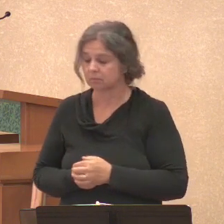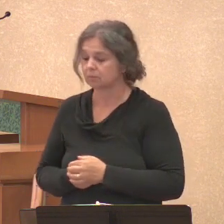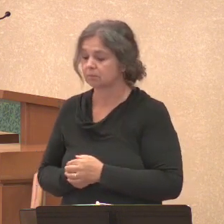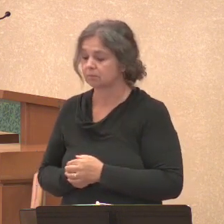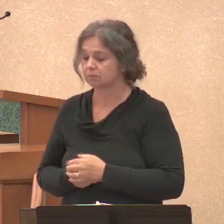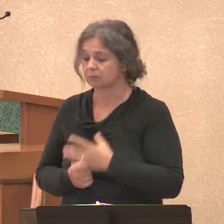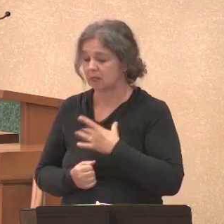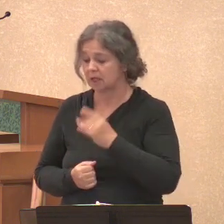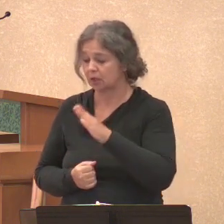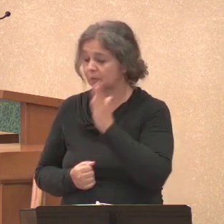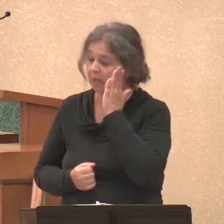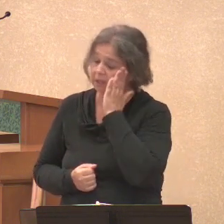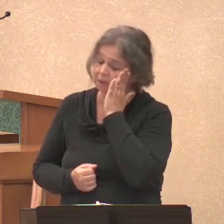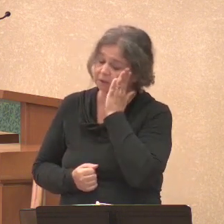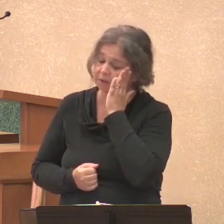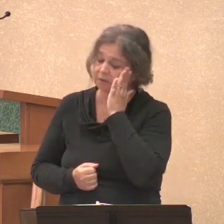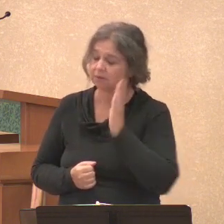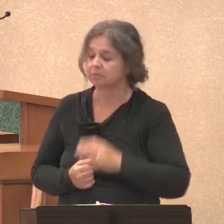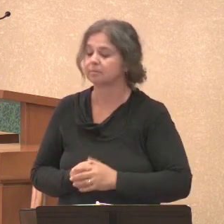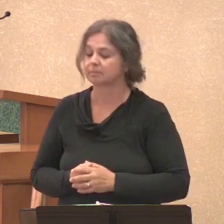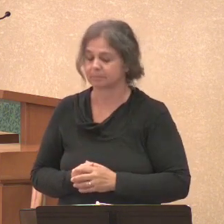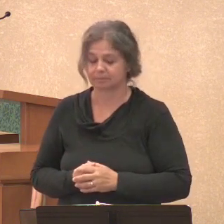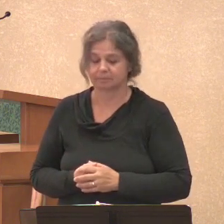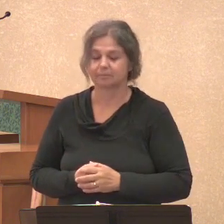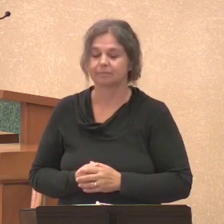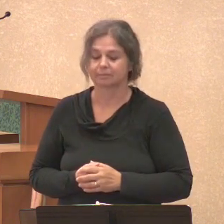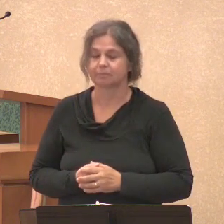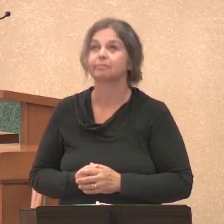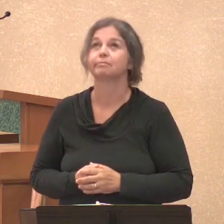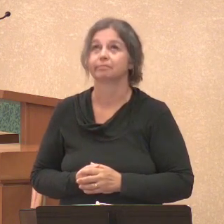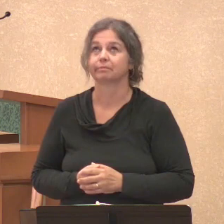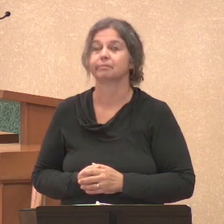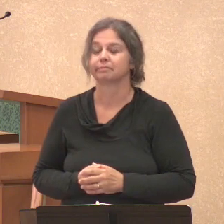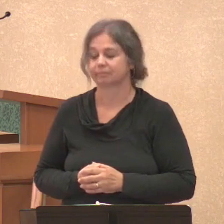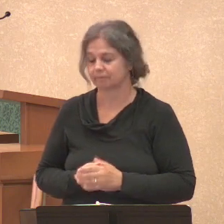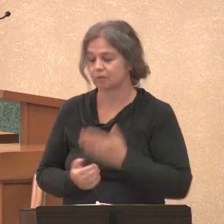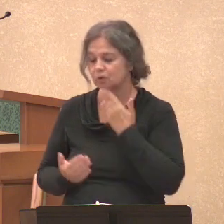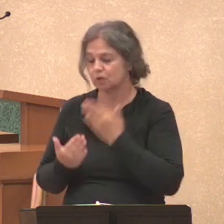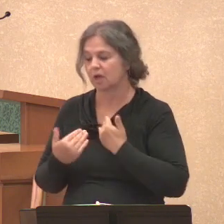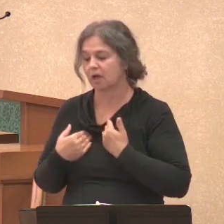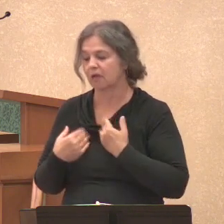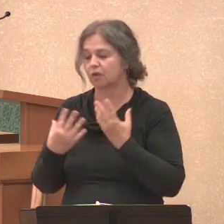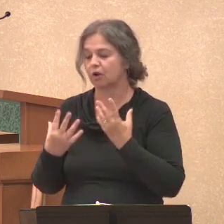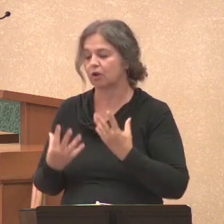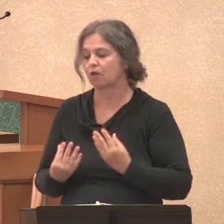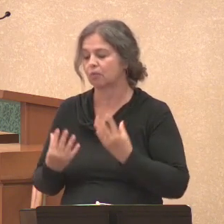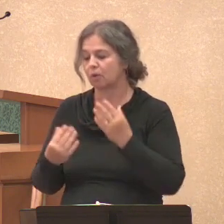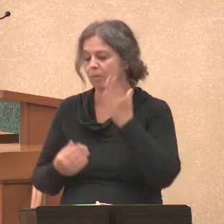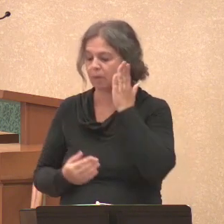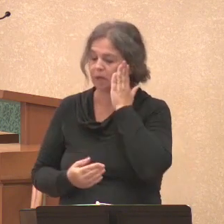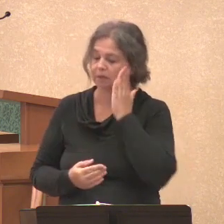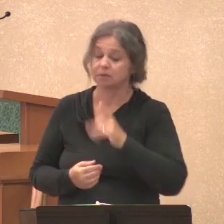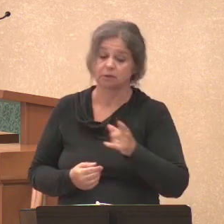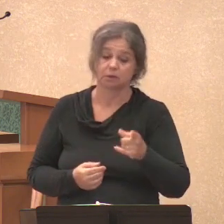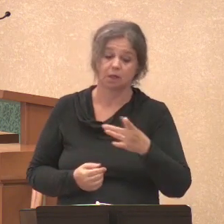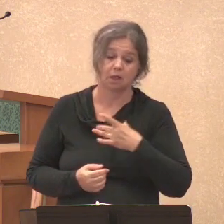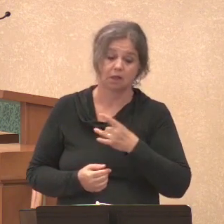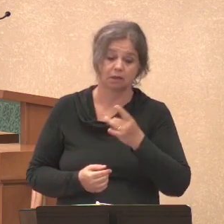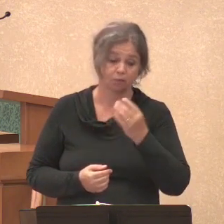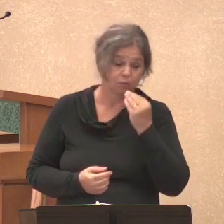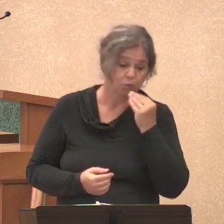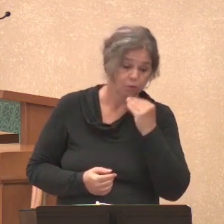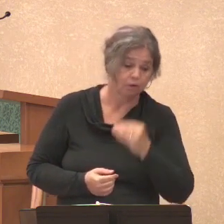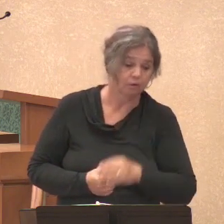Do you like your bed? Yeah, it's good to have a comfortable bed, isn't it? Do you like the food that you get to eat there?